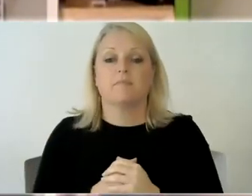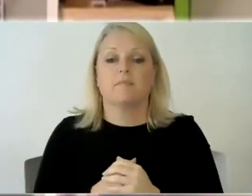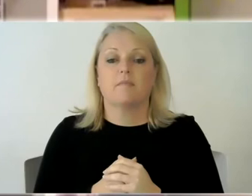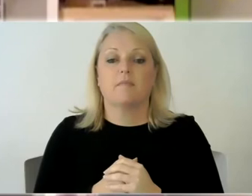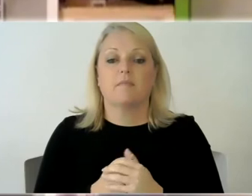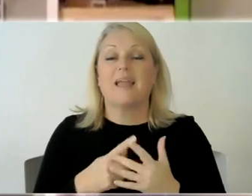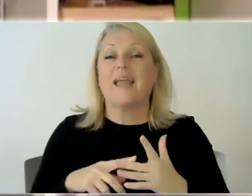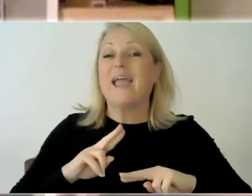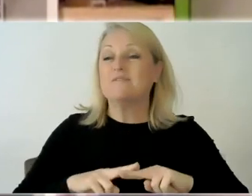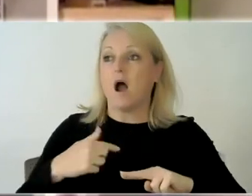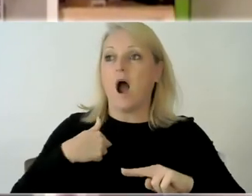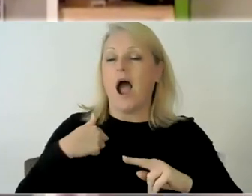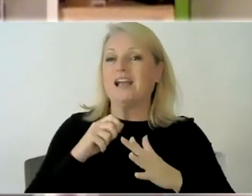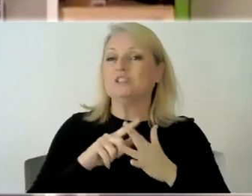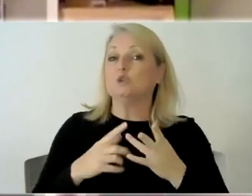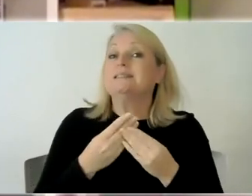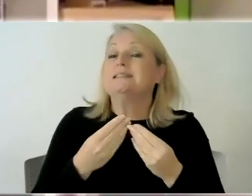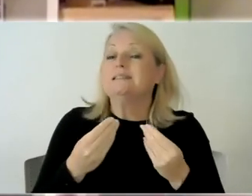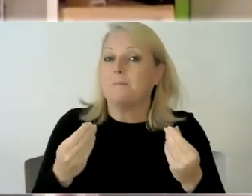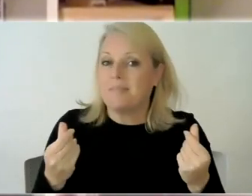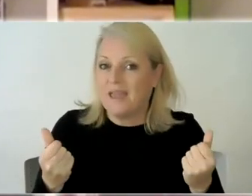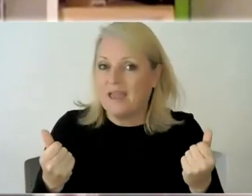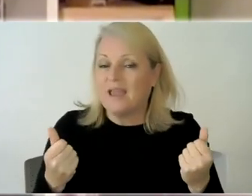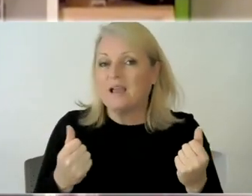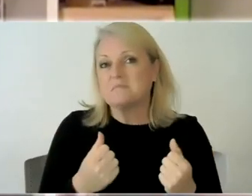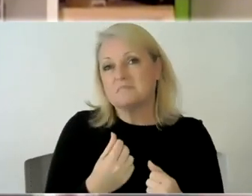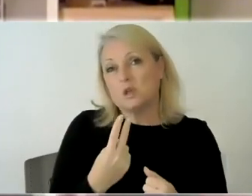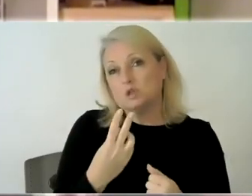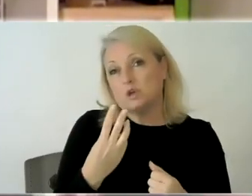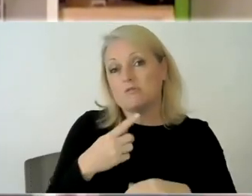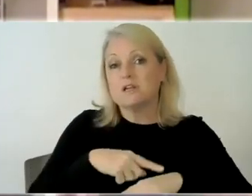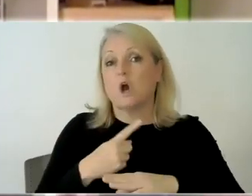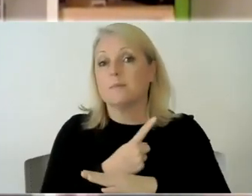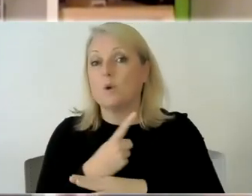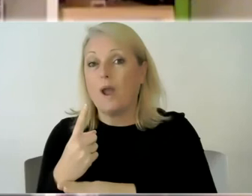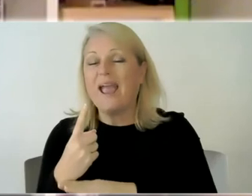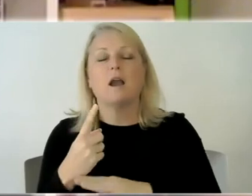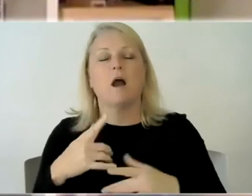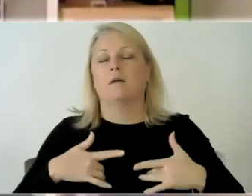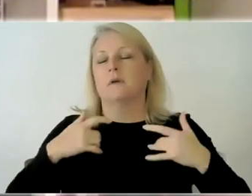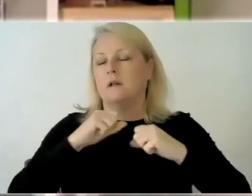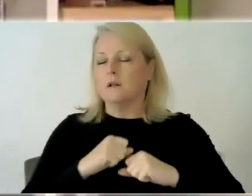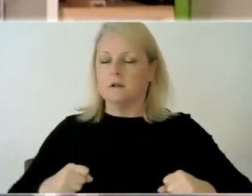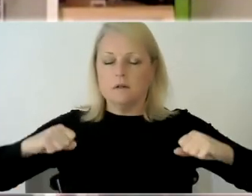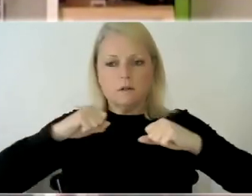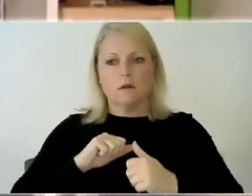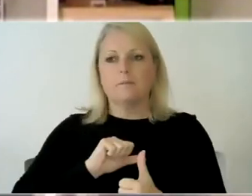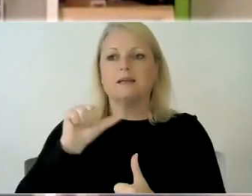if i do some kind of exercise two three times a week it makes a huge difference to how i feel um